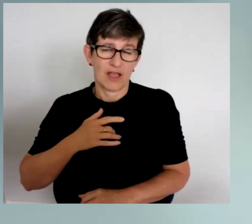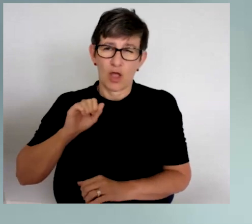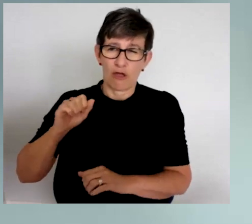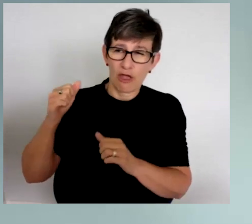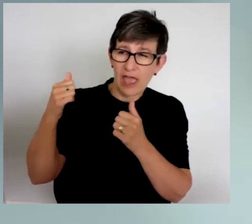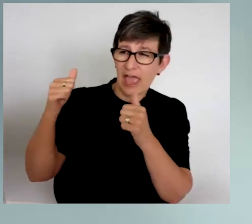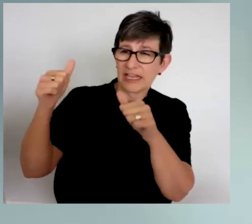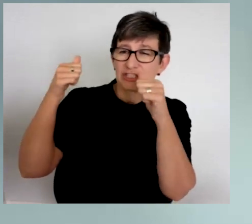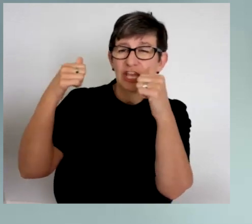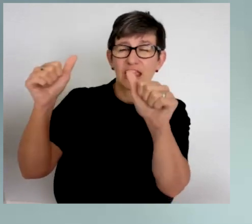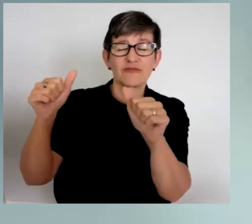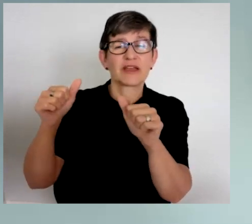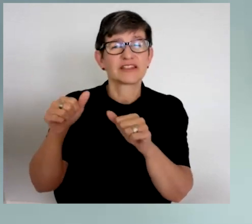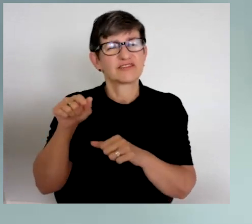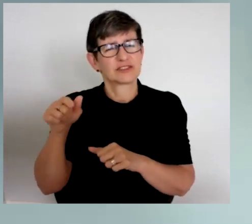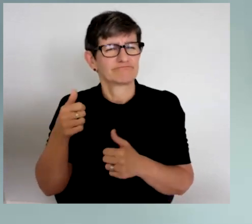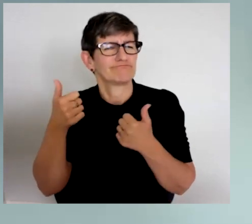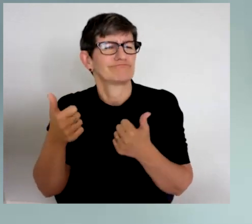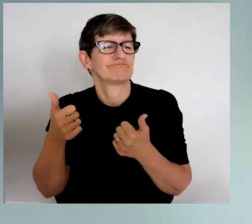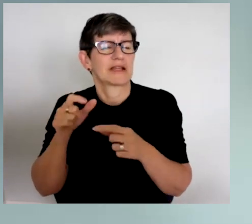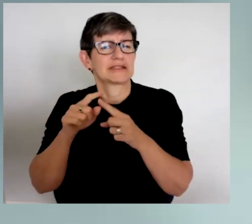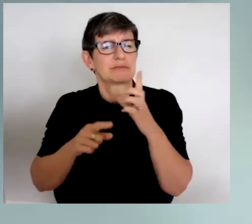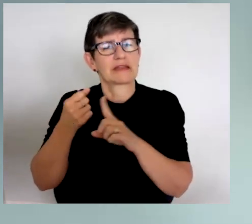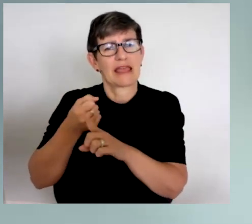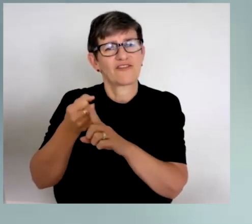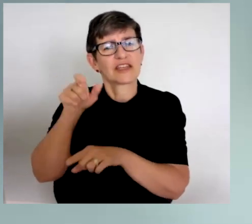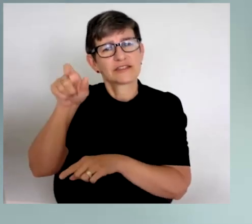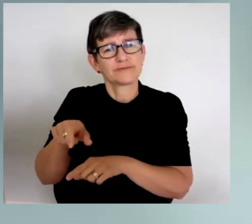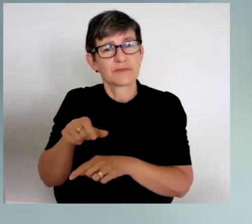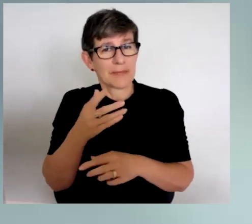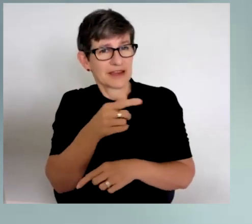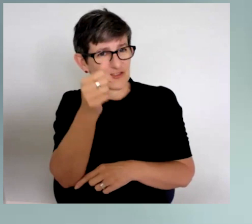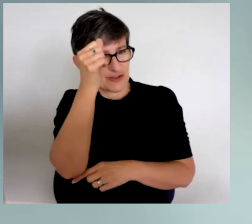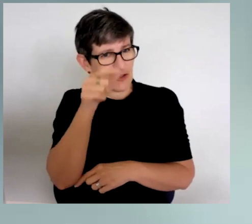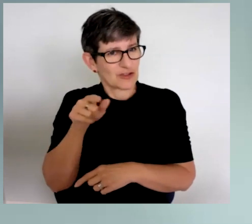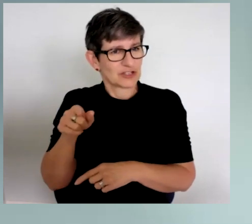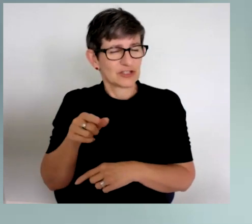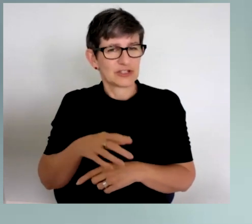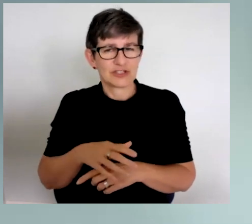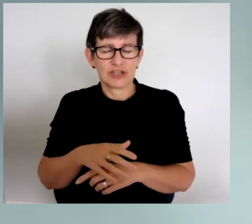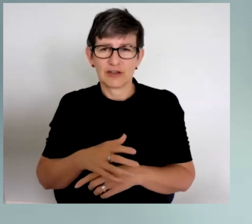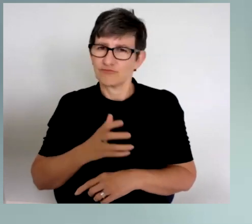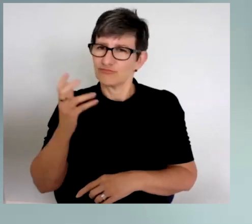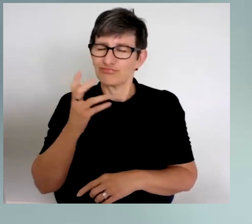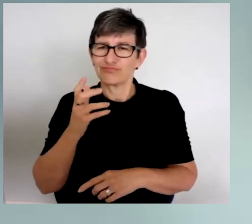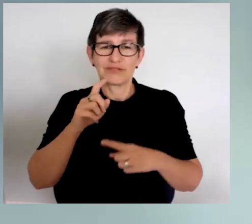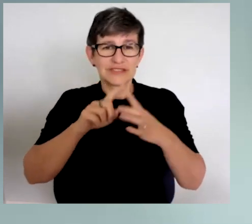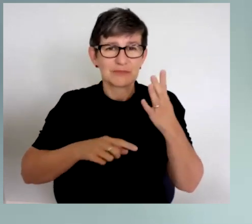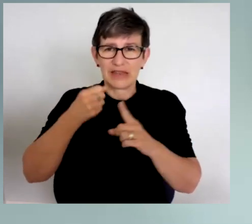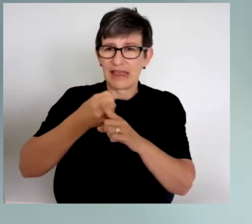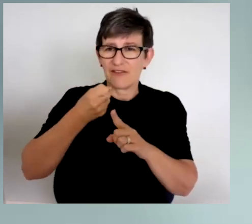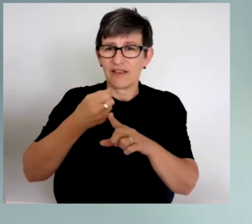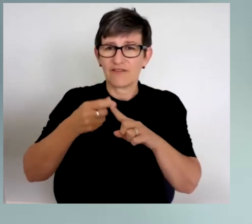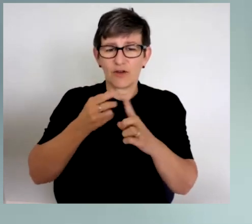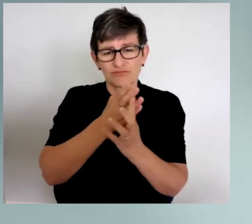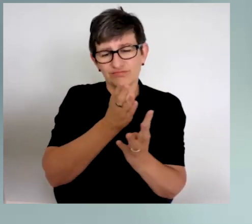as a disability advocate. As many of you know, Sue was a strong disability advocate across